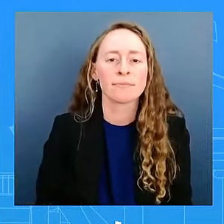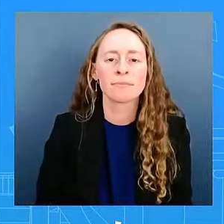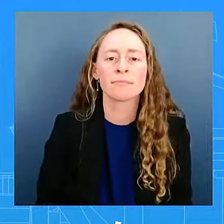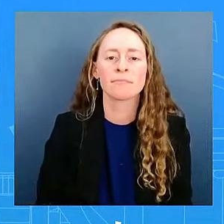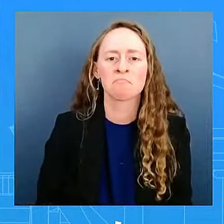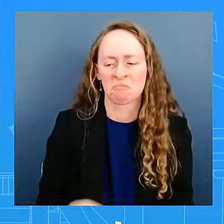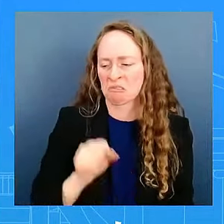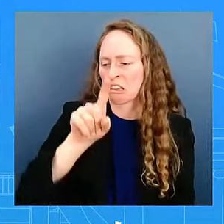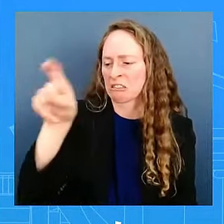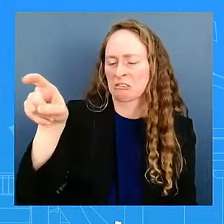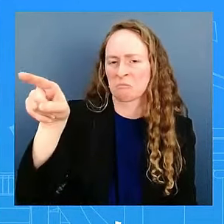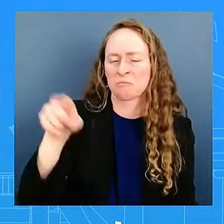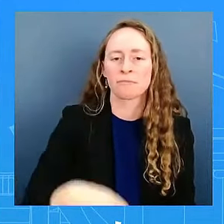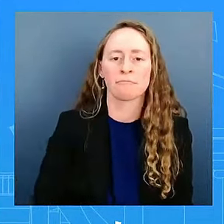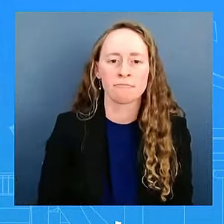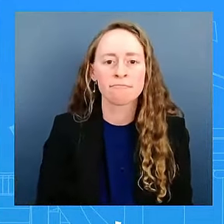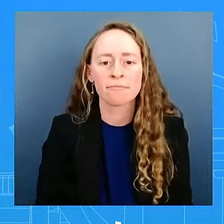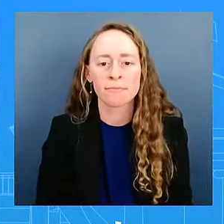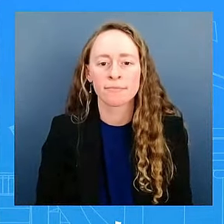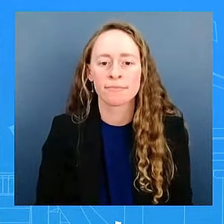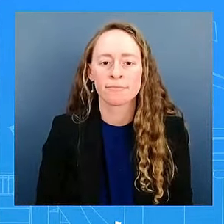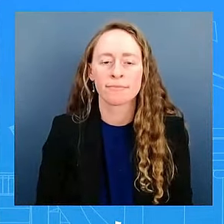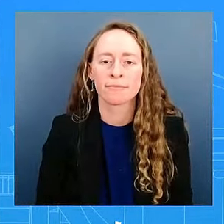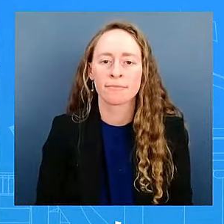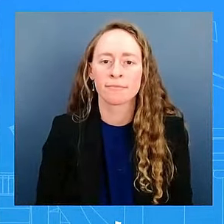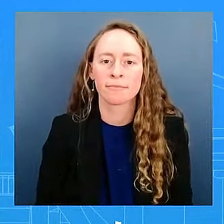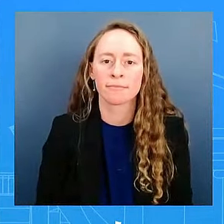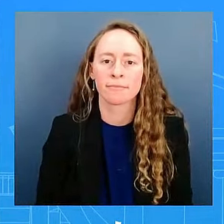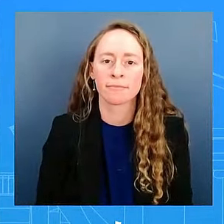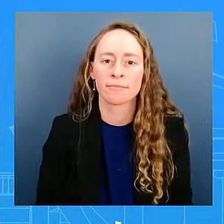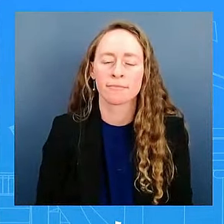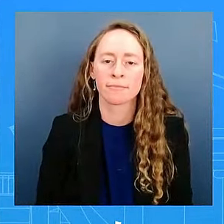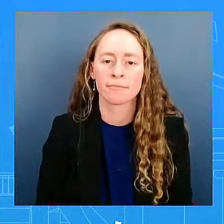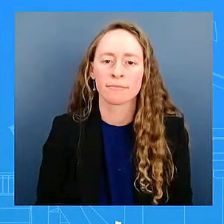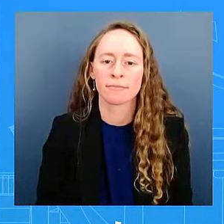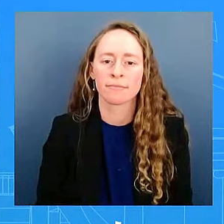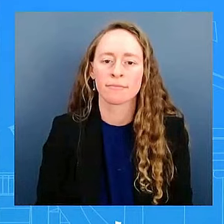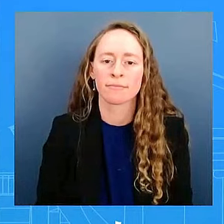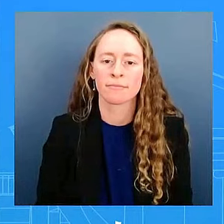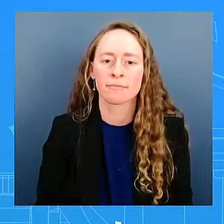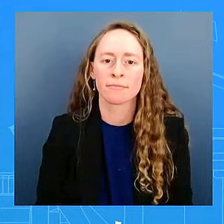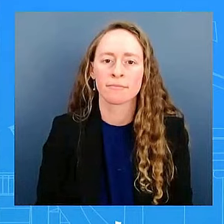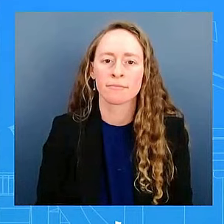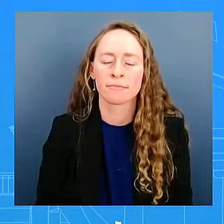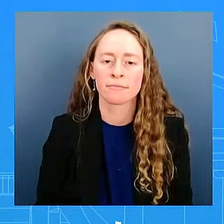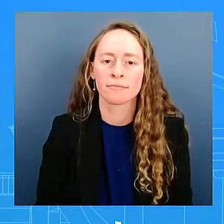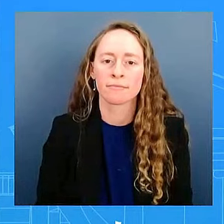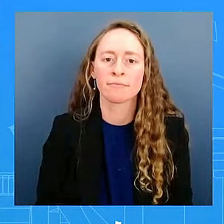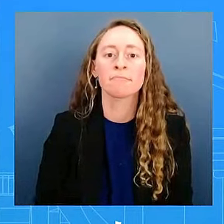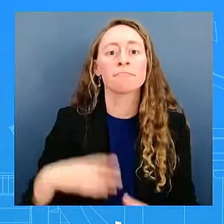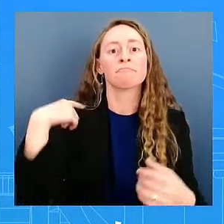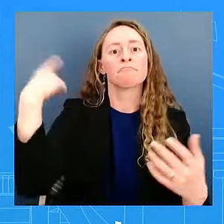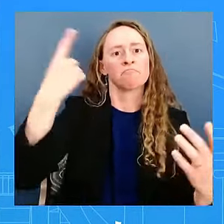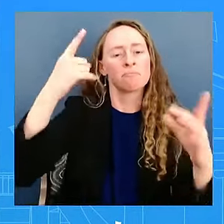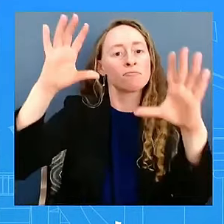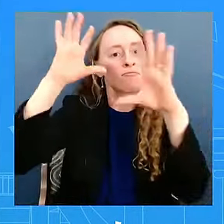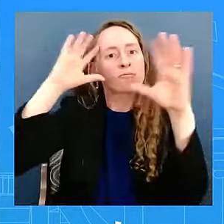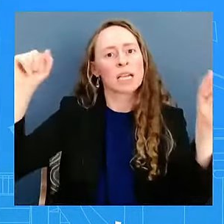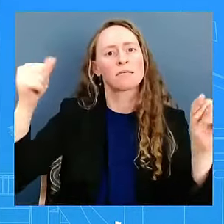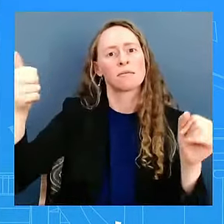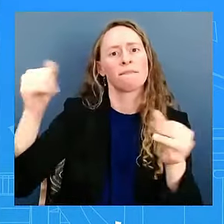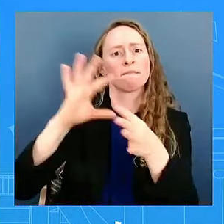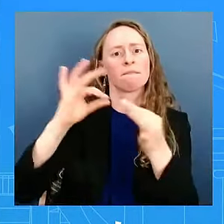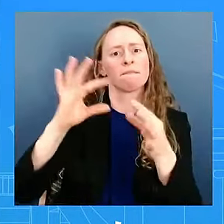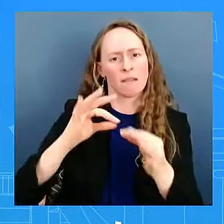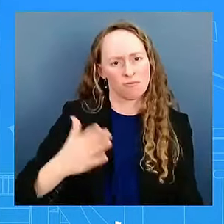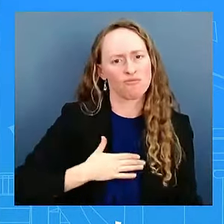you. And just one other question I wanted to ask as well. The president had previously committed to talk to black journalists at NABJ. don't know if you're attending or